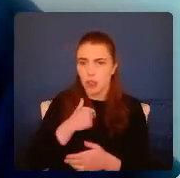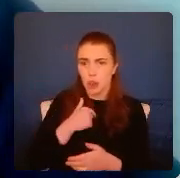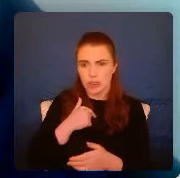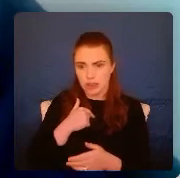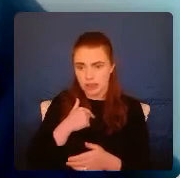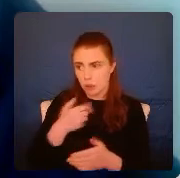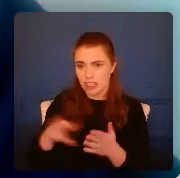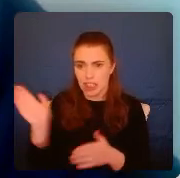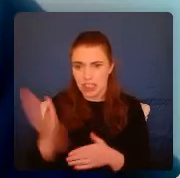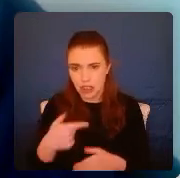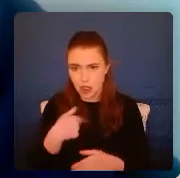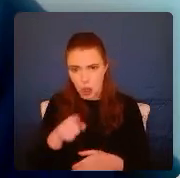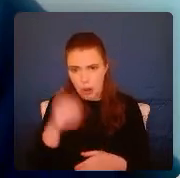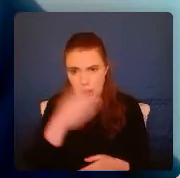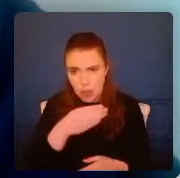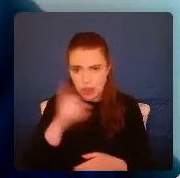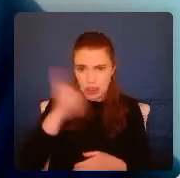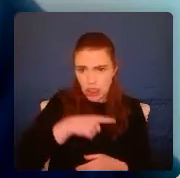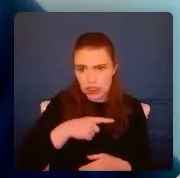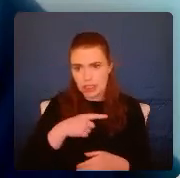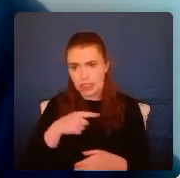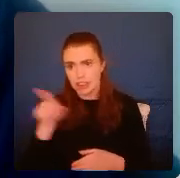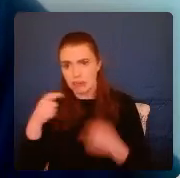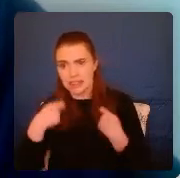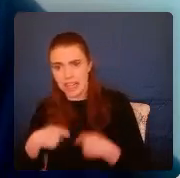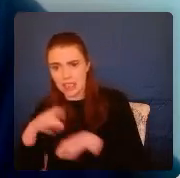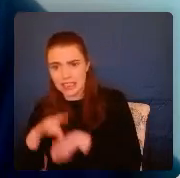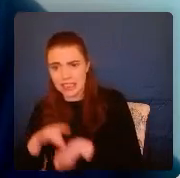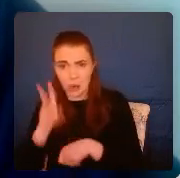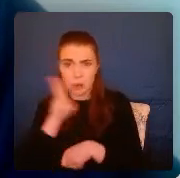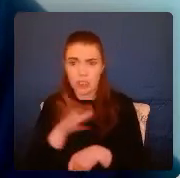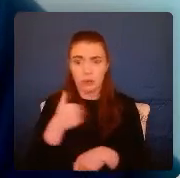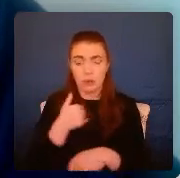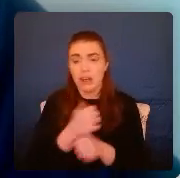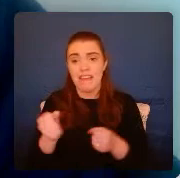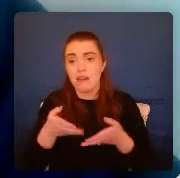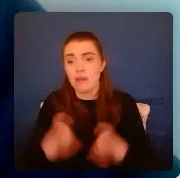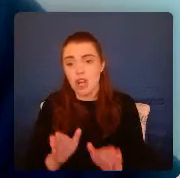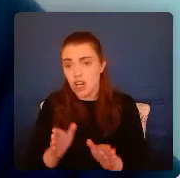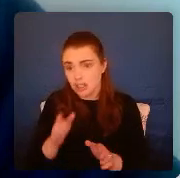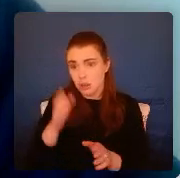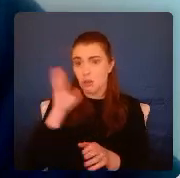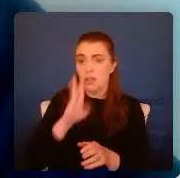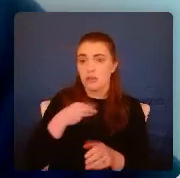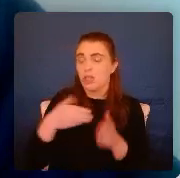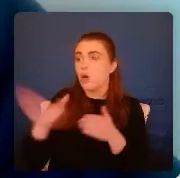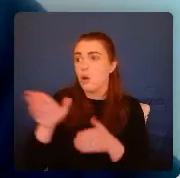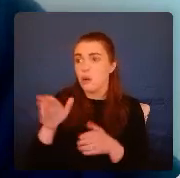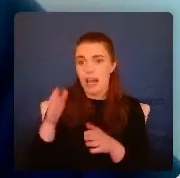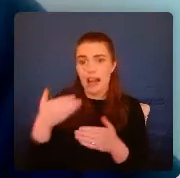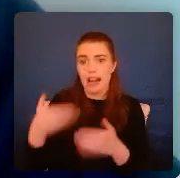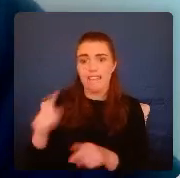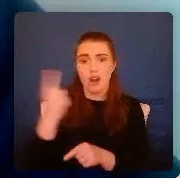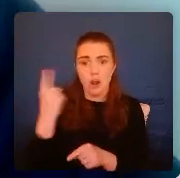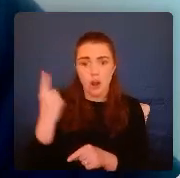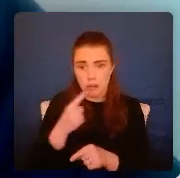dirty, didn't what we were told. She was tired, sick. She wished we were never born, wished we'd just go away and leave her alone. There were